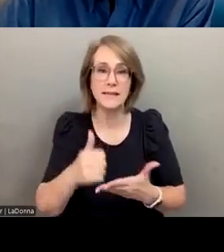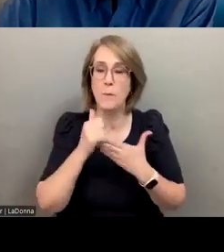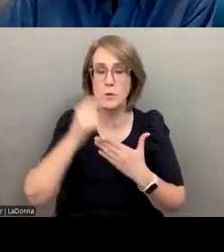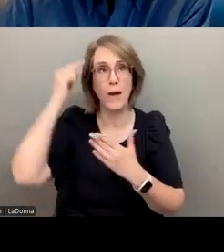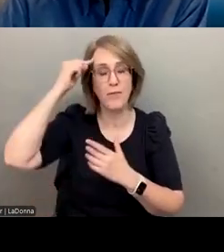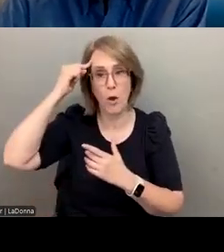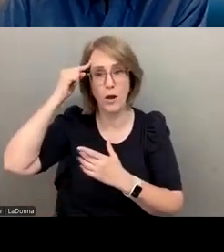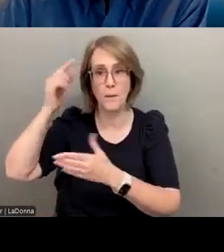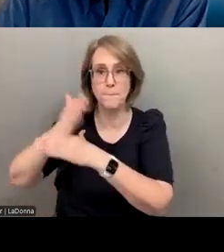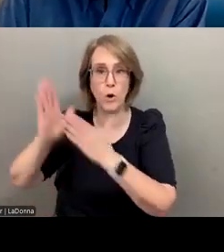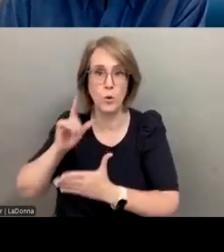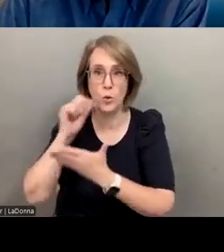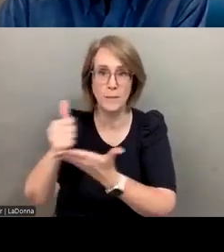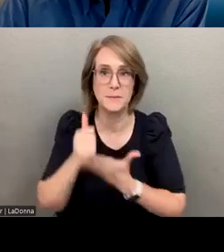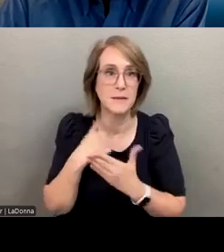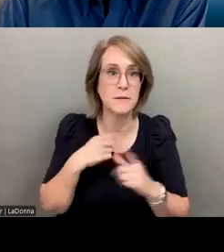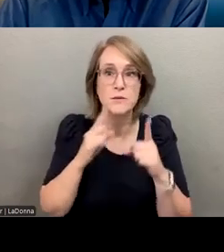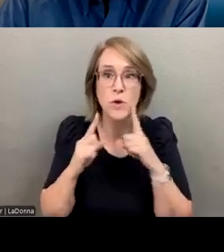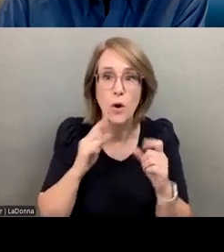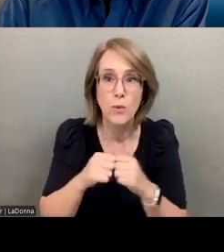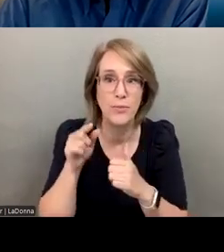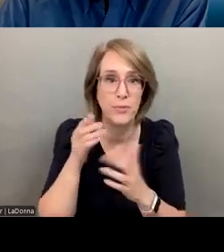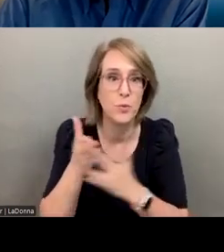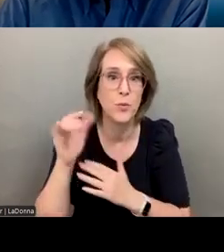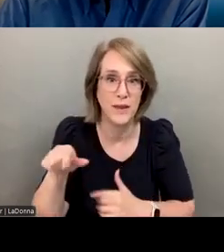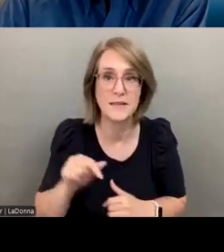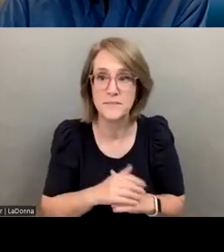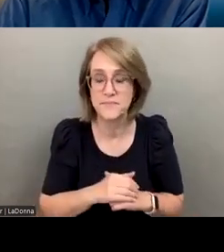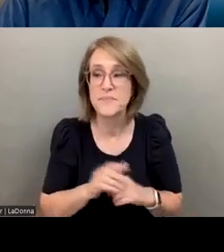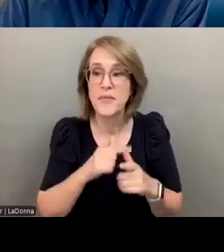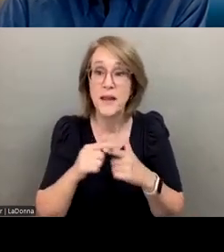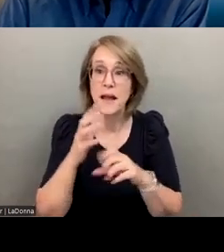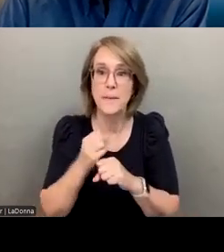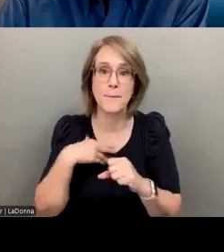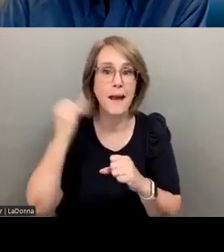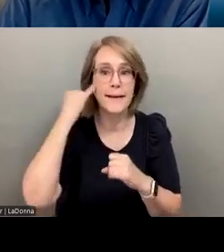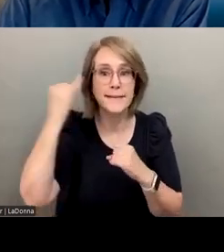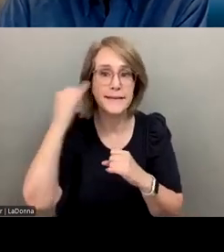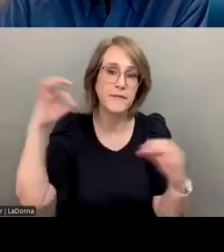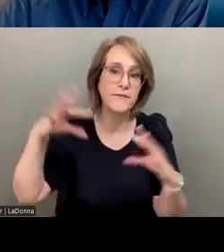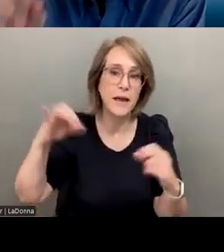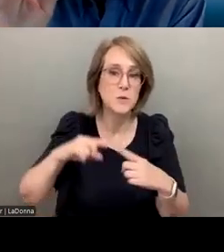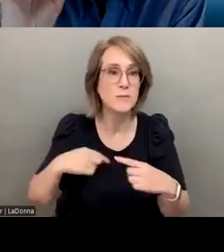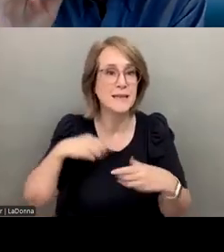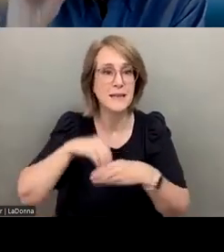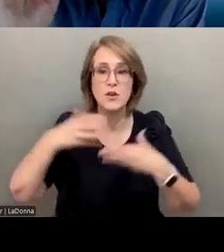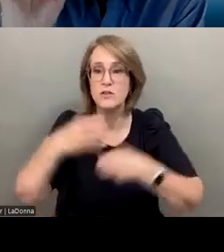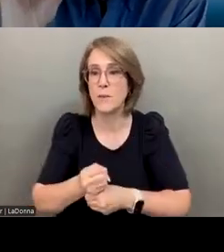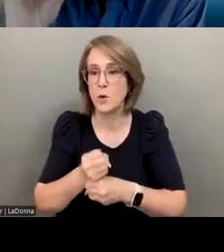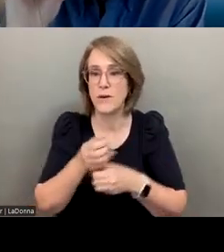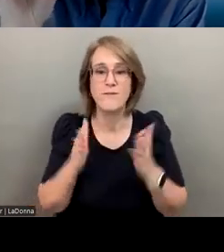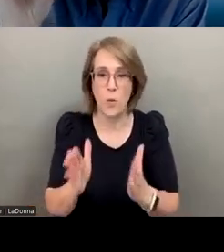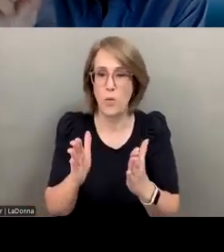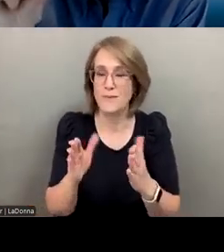thought partner who I'll just talk through, and then I get my ideas fed back to me in a summary form, kind of similar